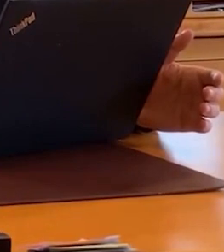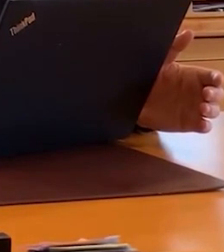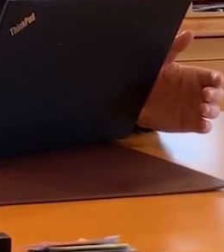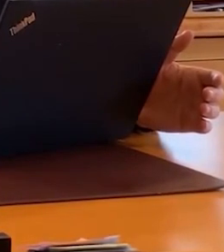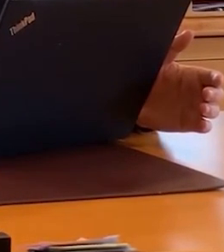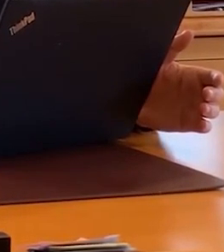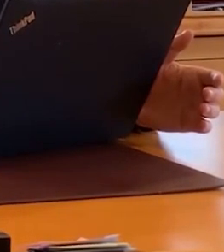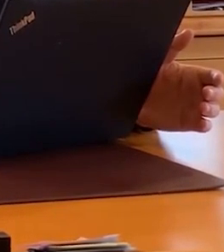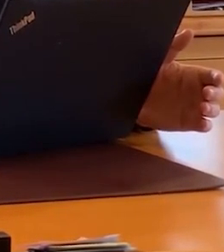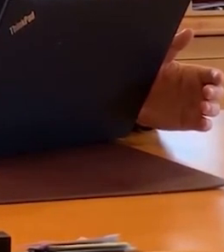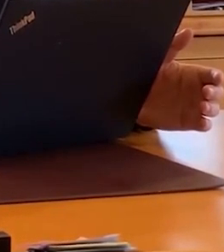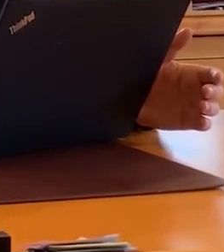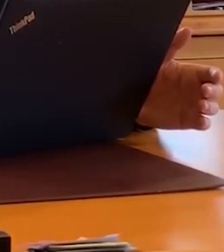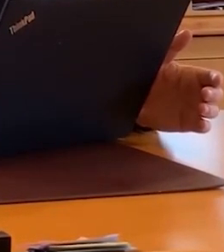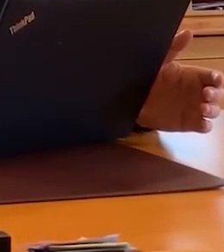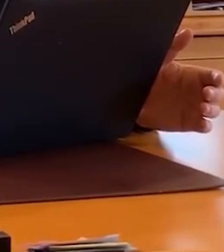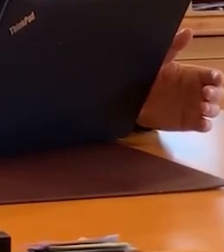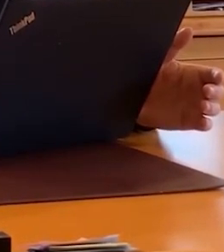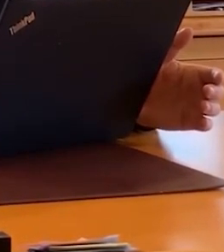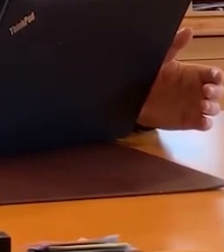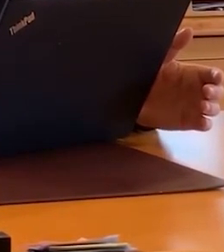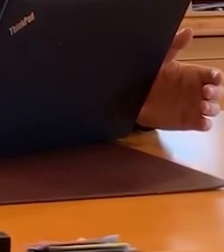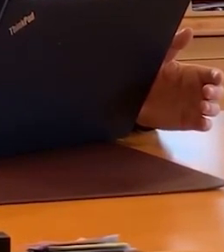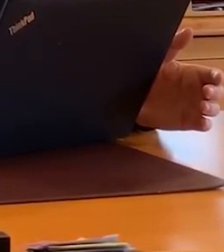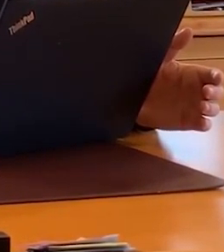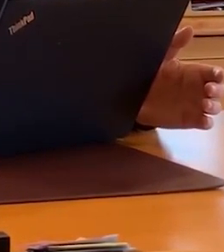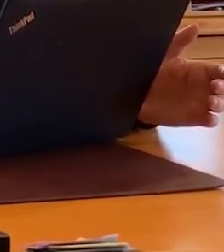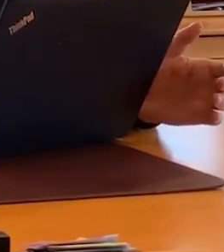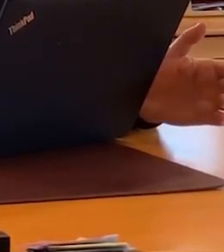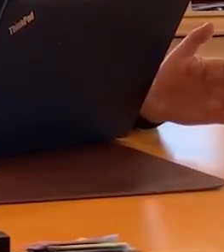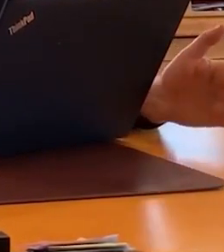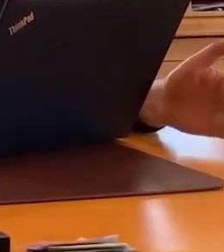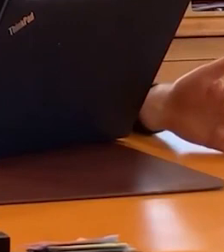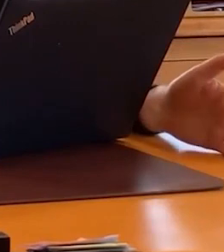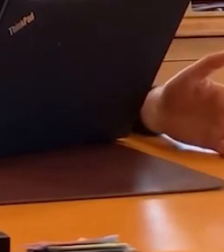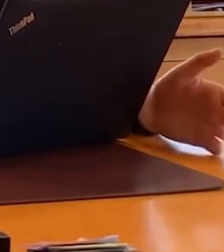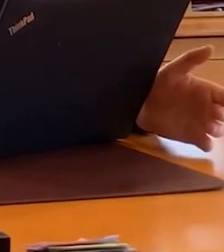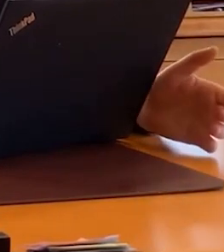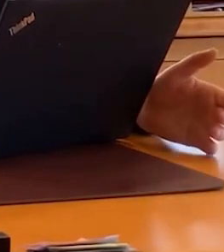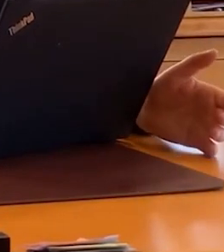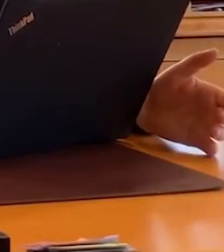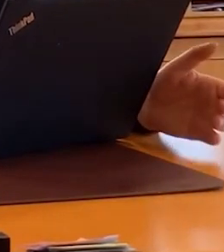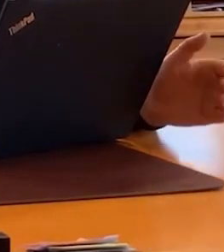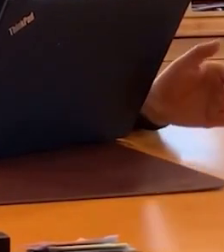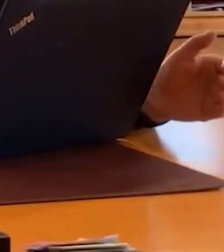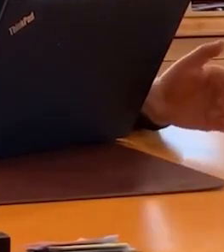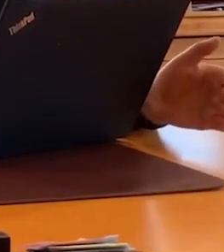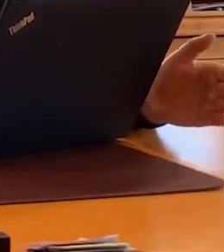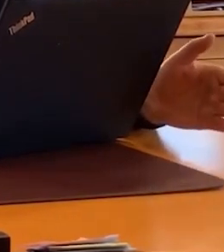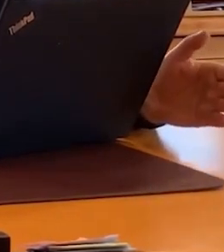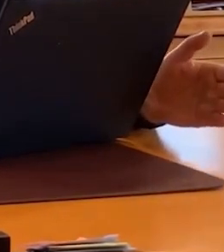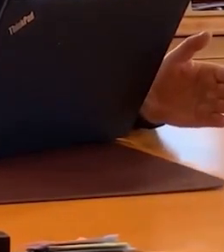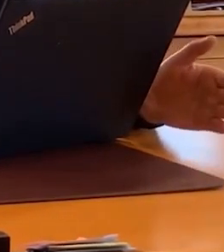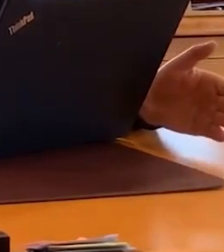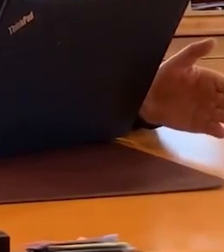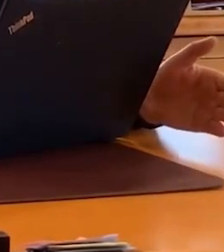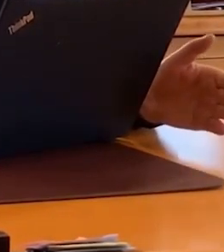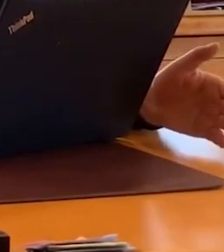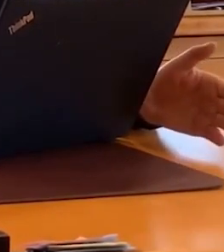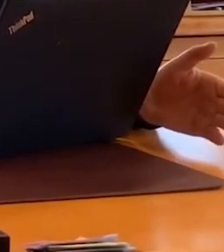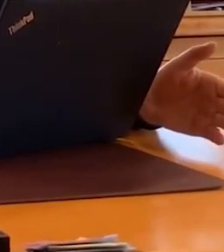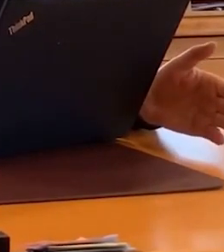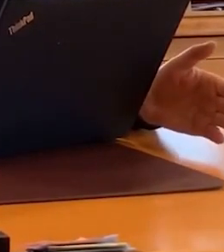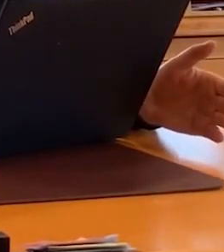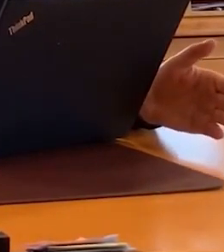confide my life to his mercy or not? Our whole life of faith and practice of our religion has prepared us for